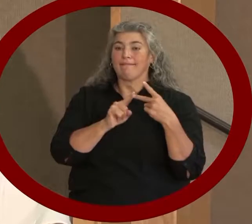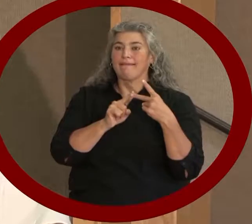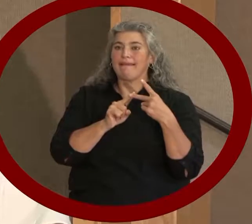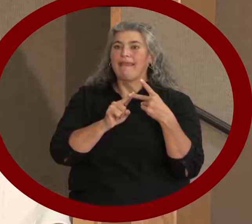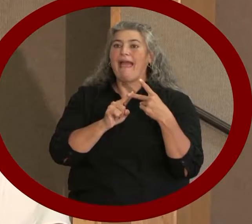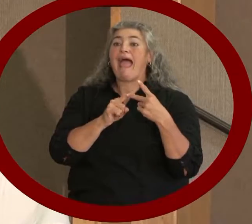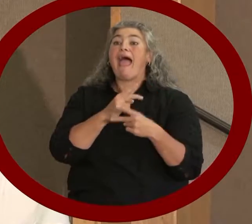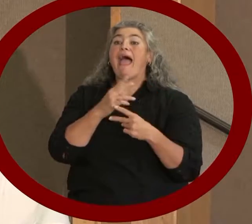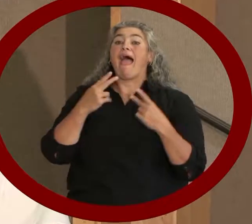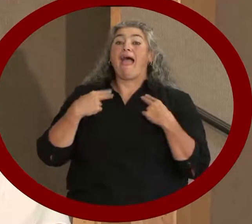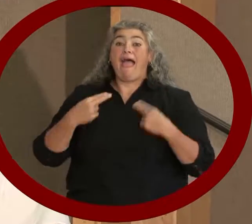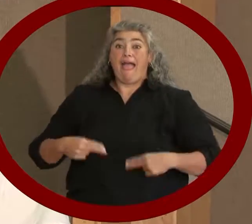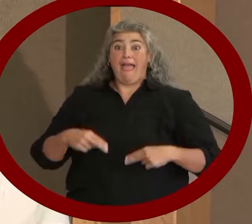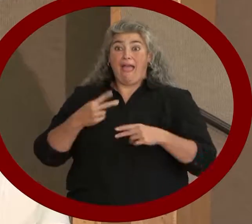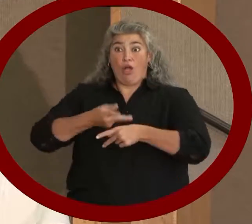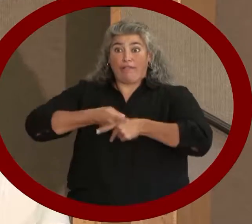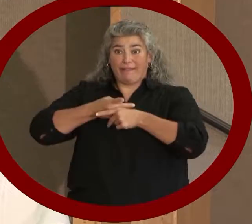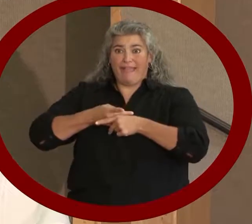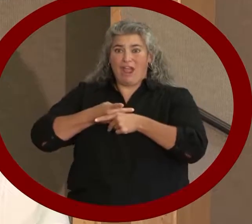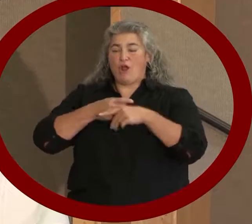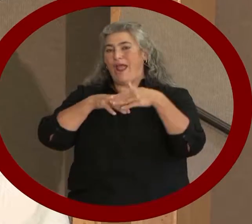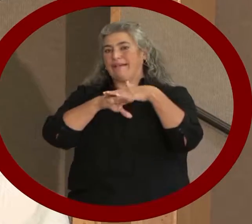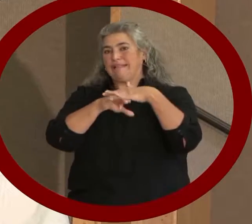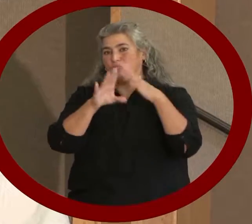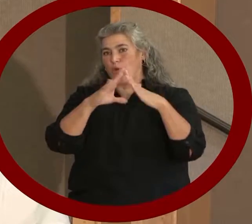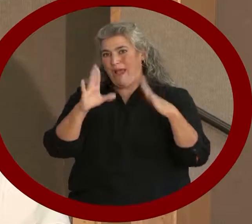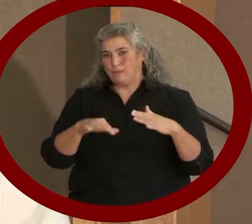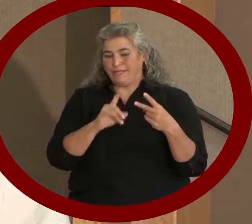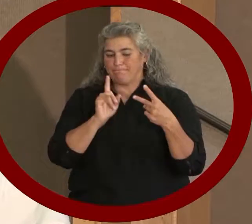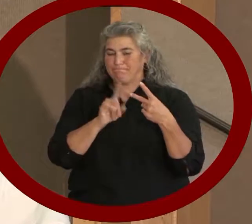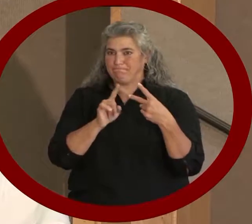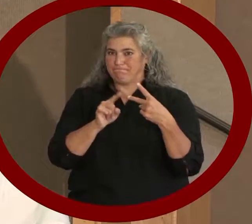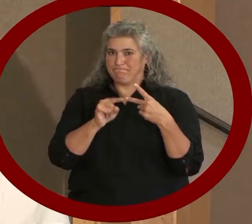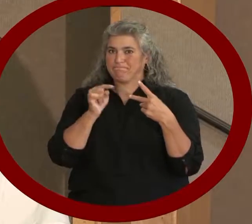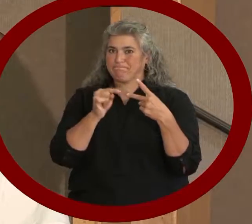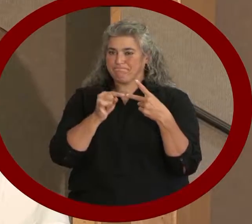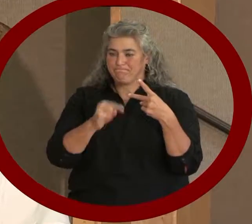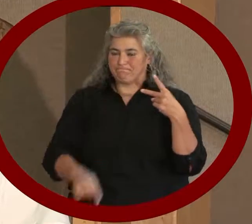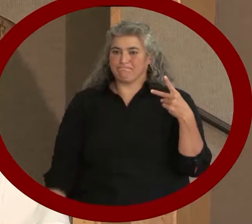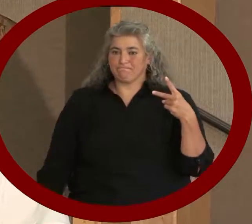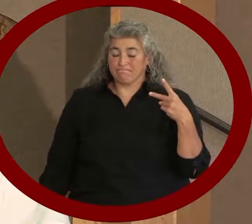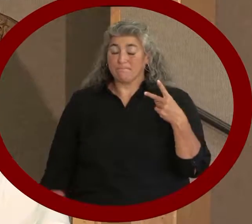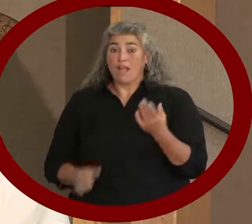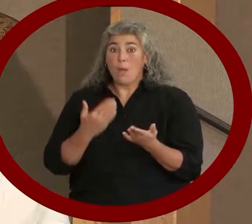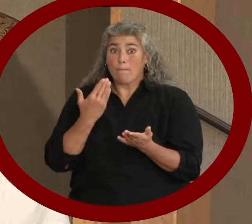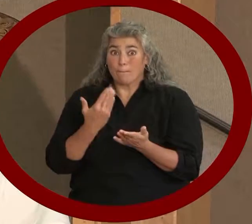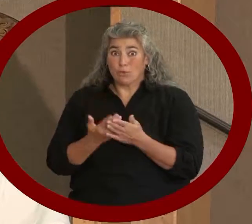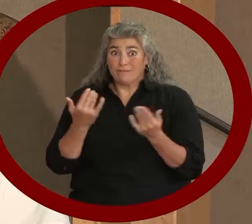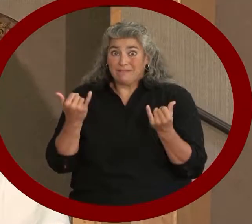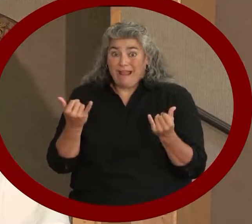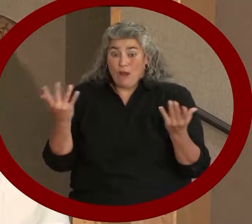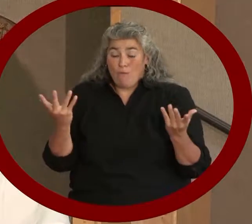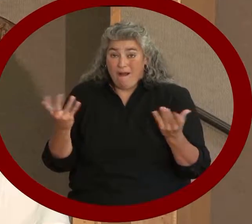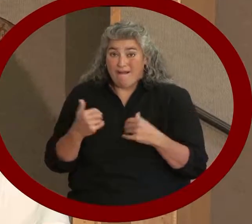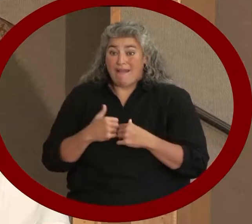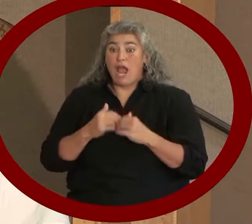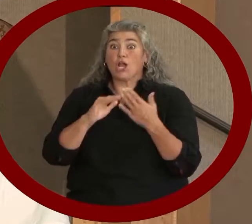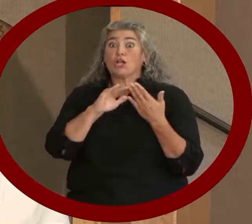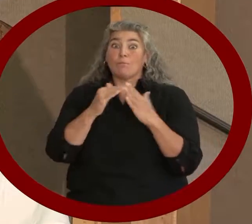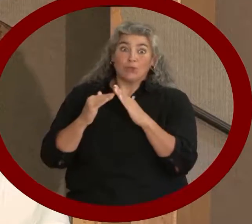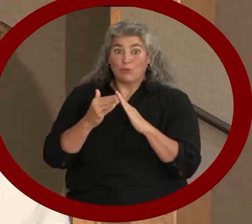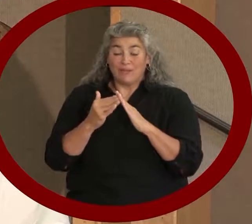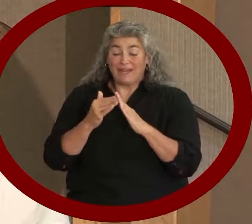are other areas the ADA can have an impact. It's a proven fact that community-based healthcare